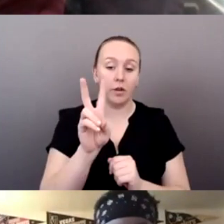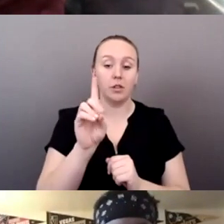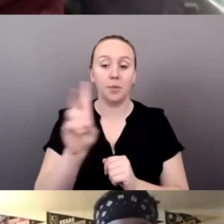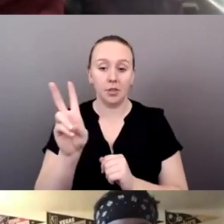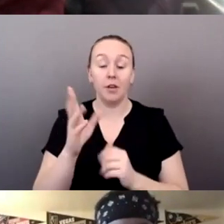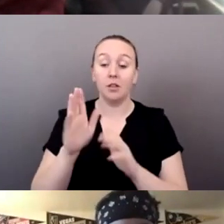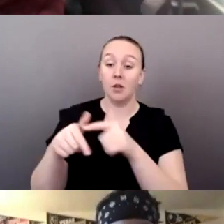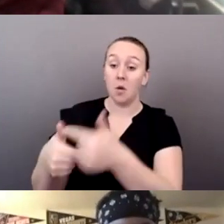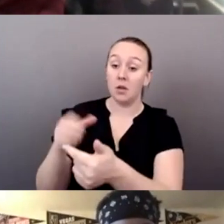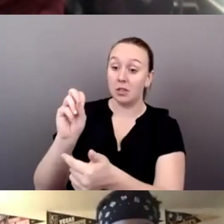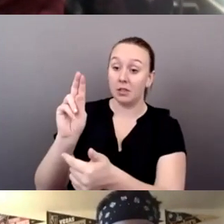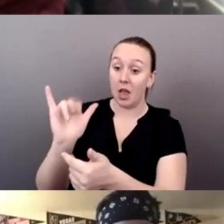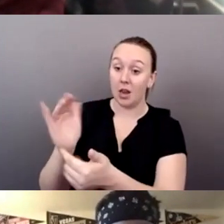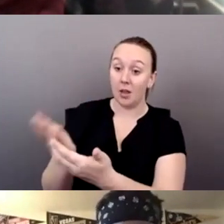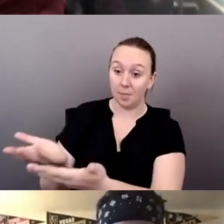to take it away.